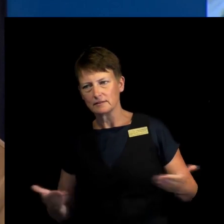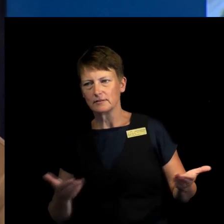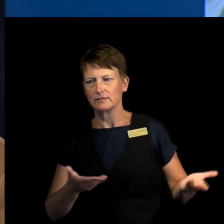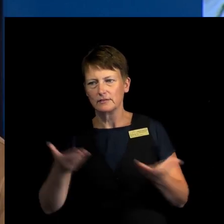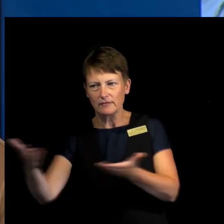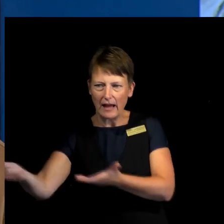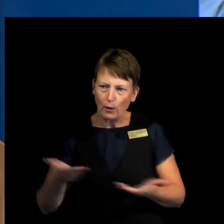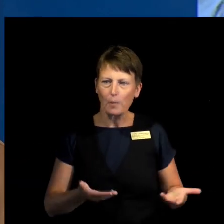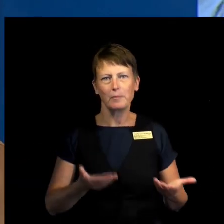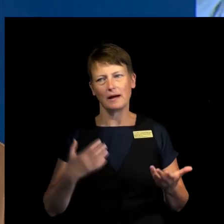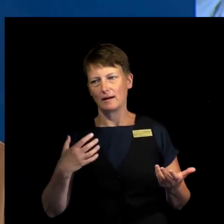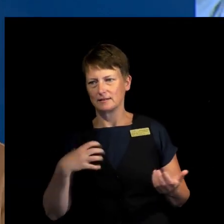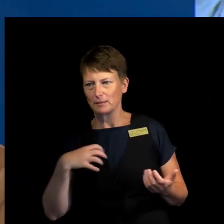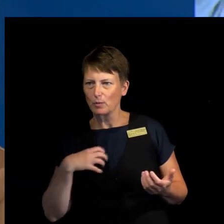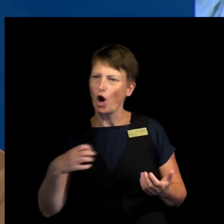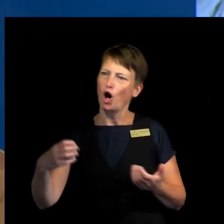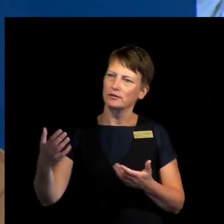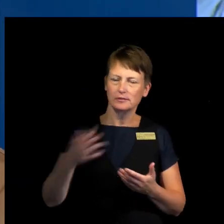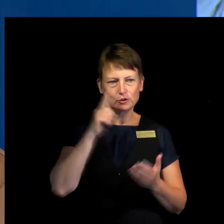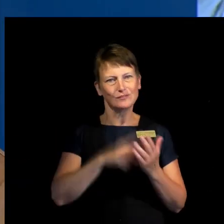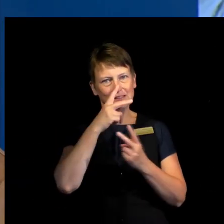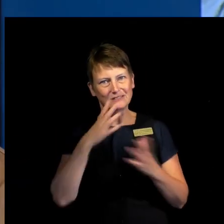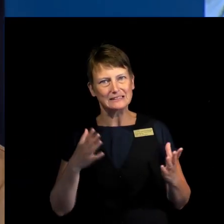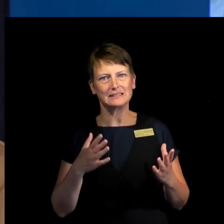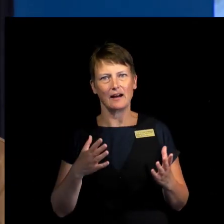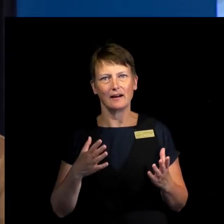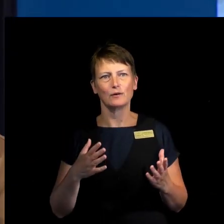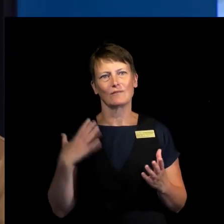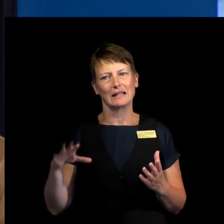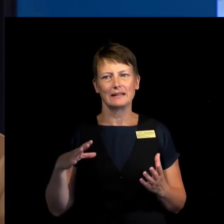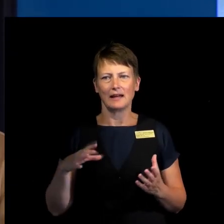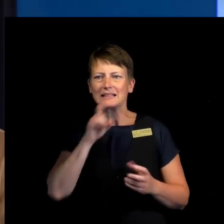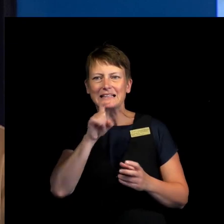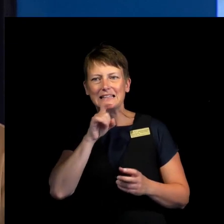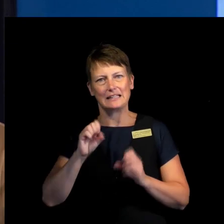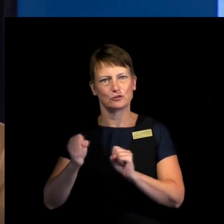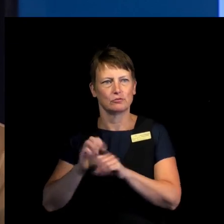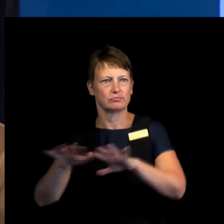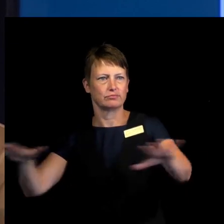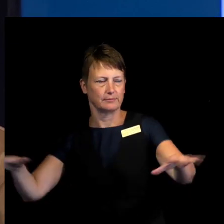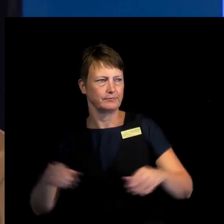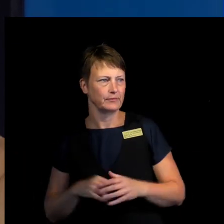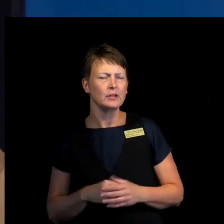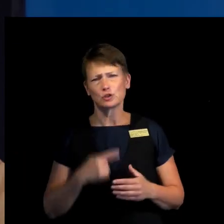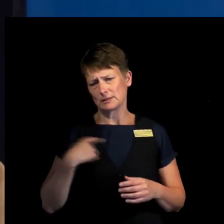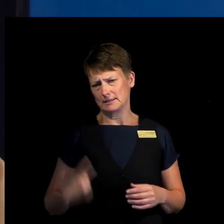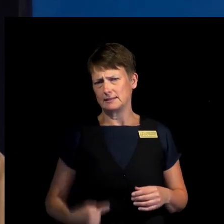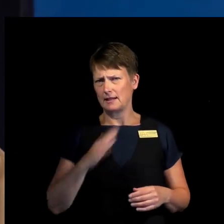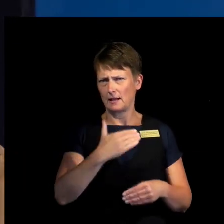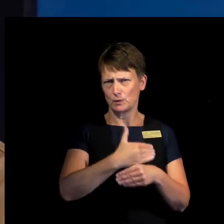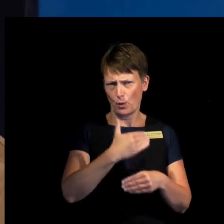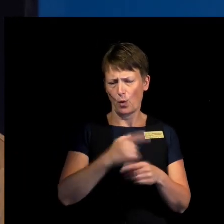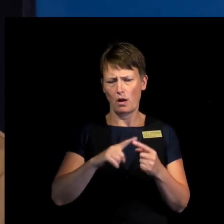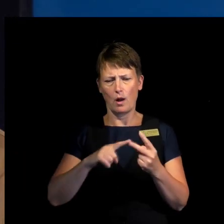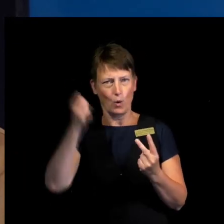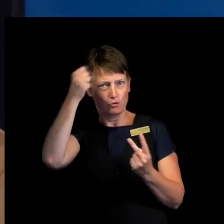offensive in order just to make sure that the criticism is not received. So I think that the role of China and the Trump